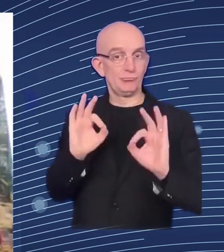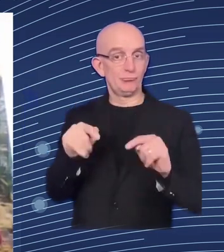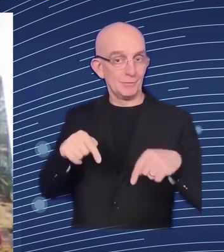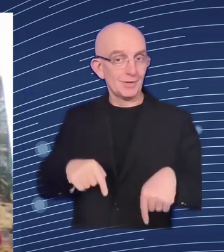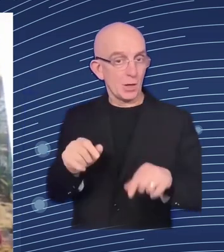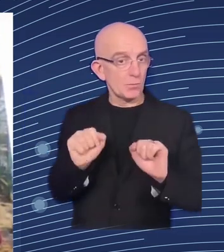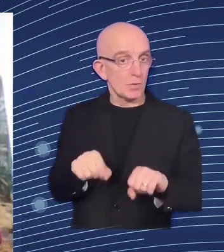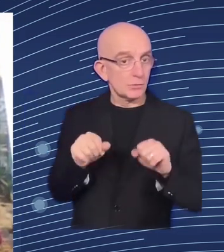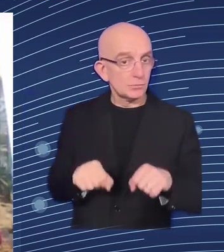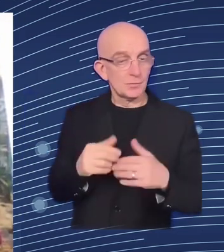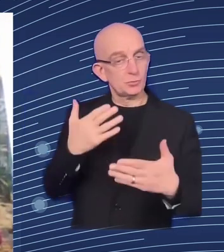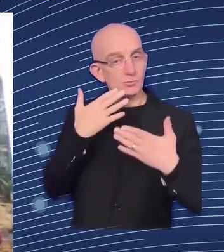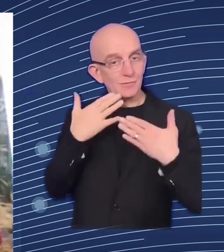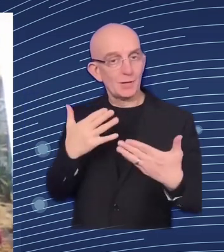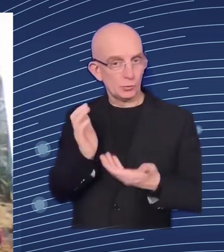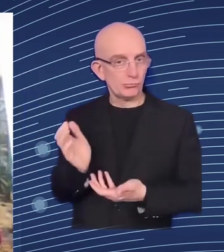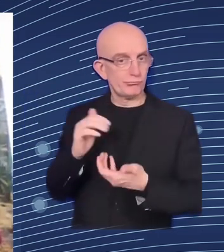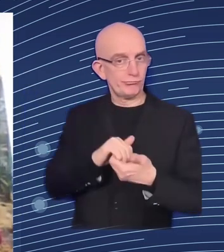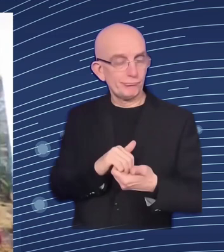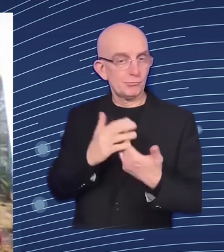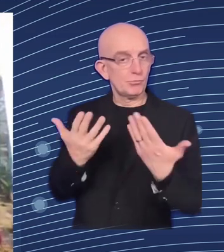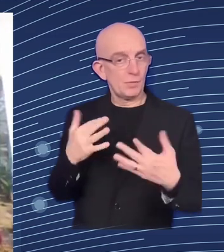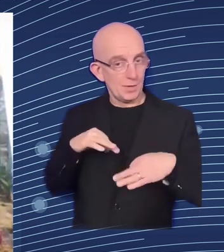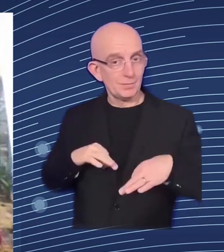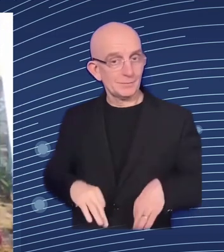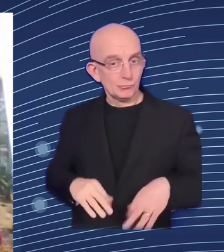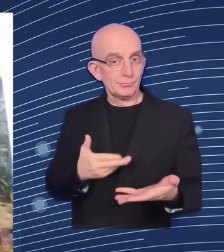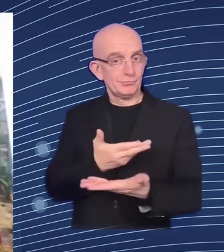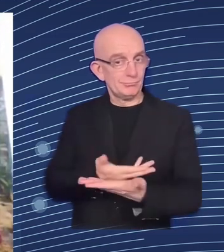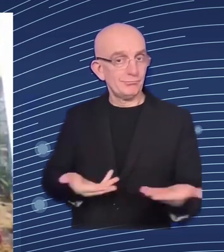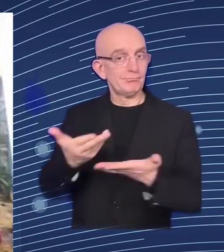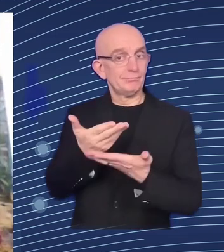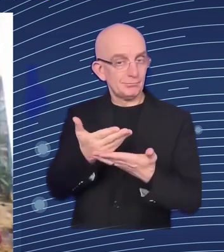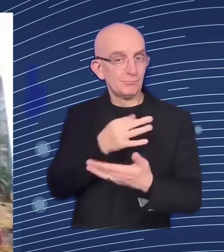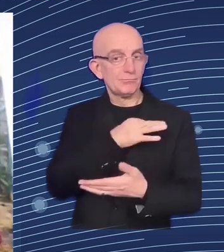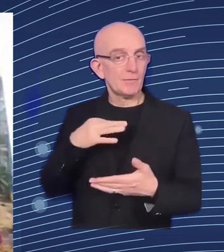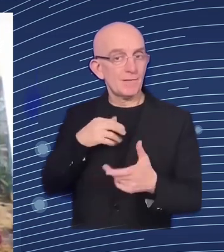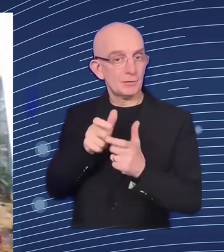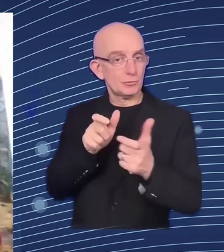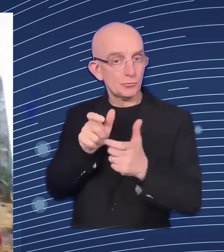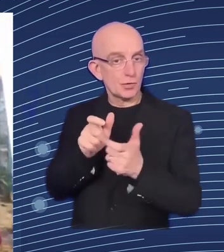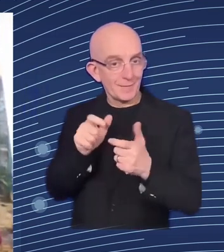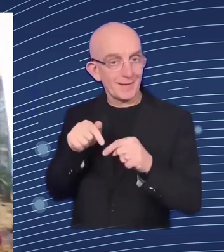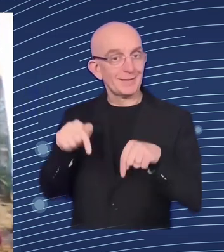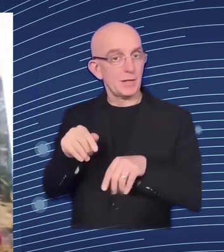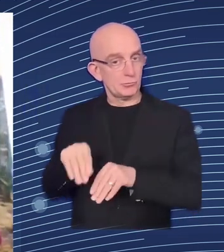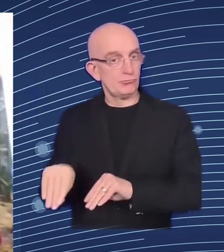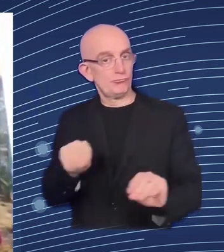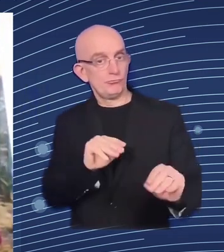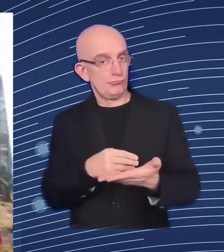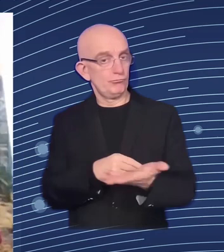spheres thanks to the support of the eu and eu will help implement this initiative